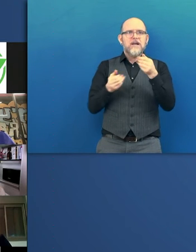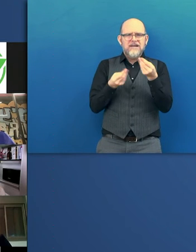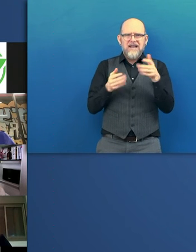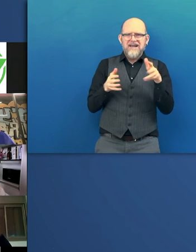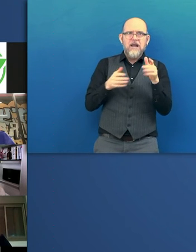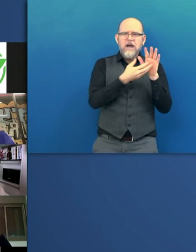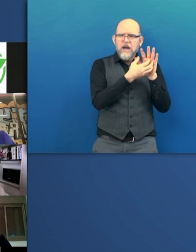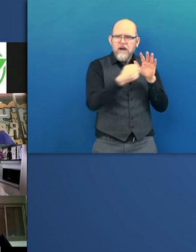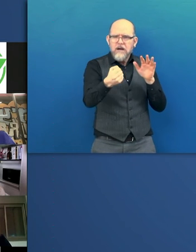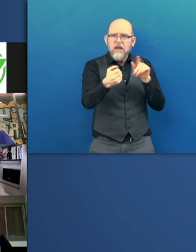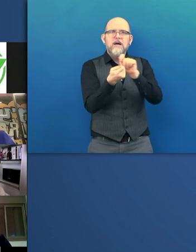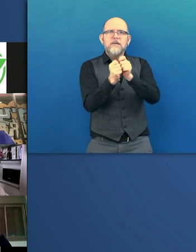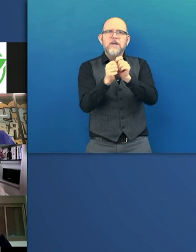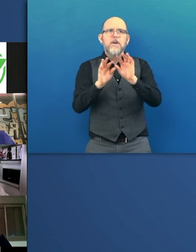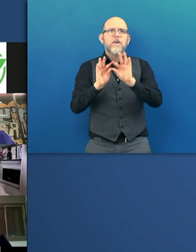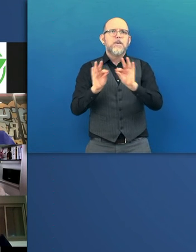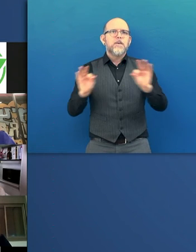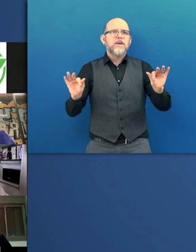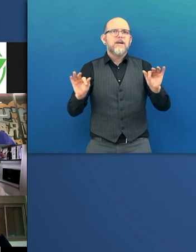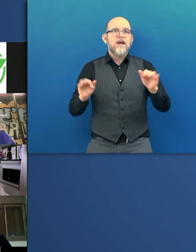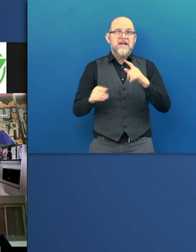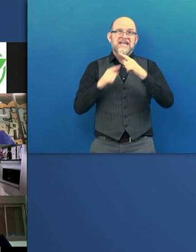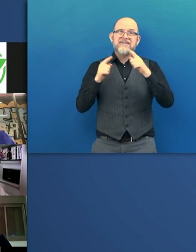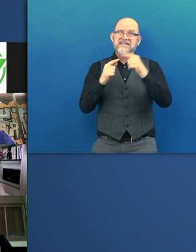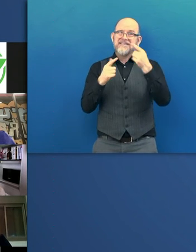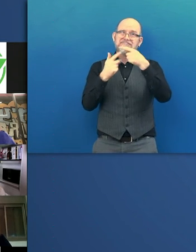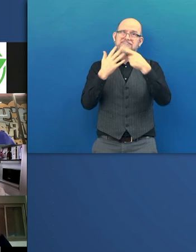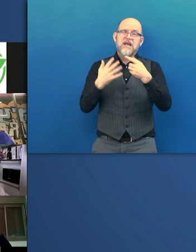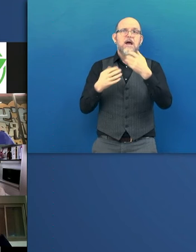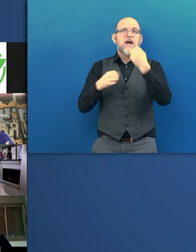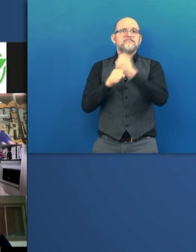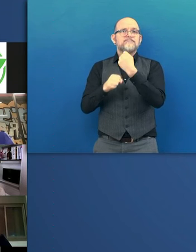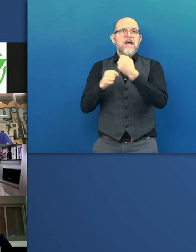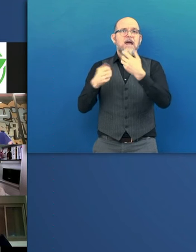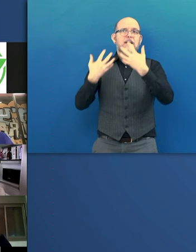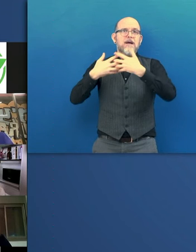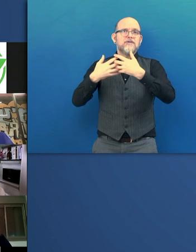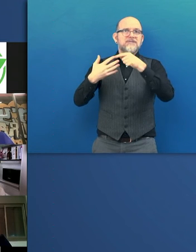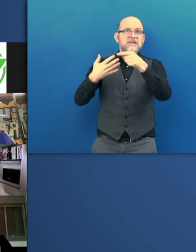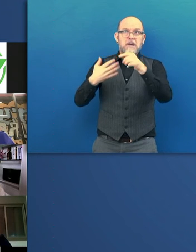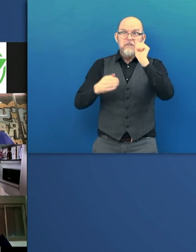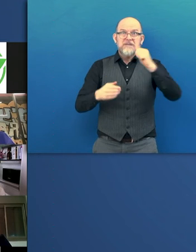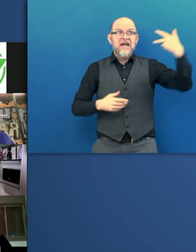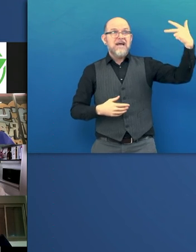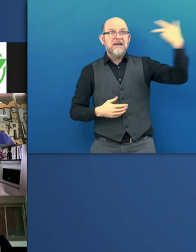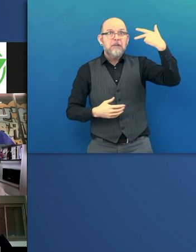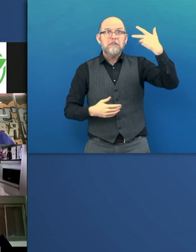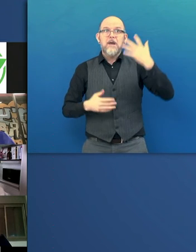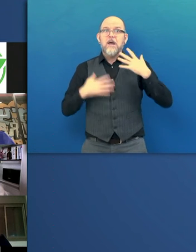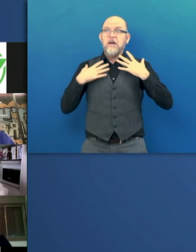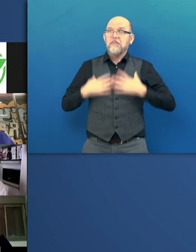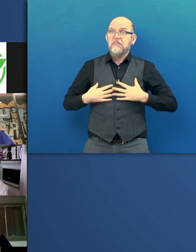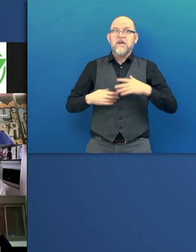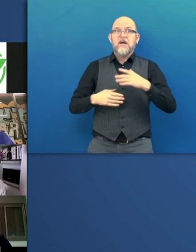and so on. There are many devices in the market, but we're not bound by cameras, location, or touching your skin.